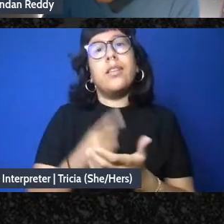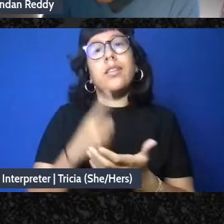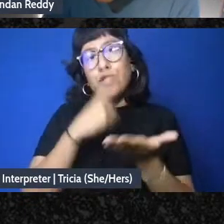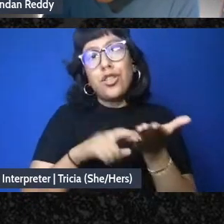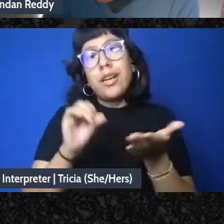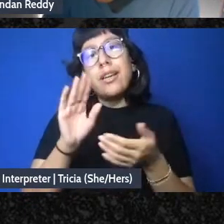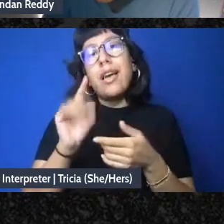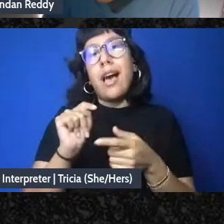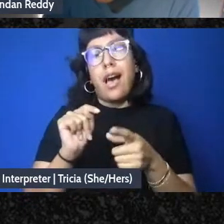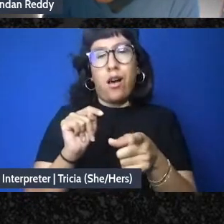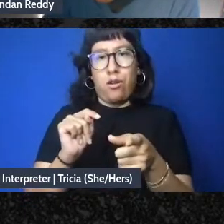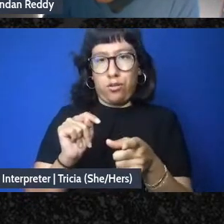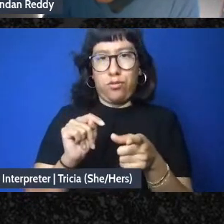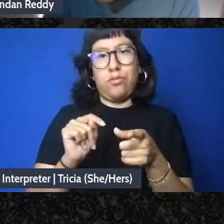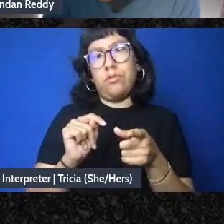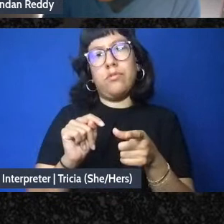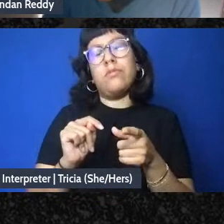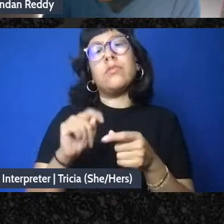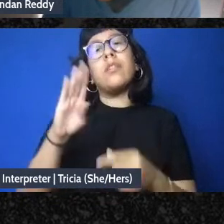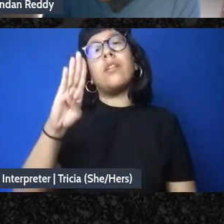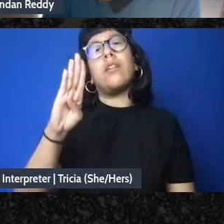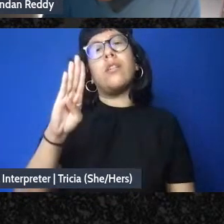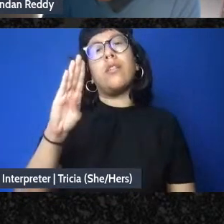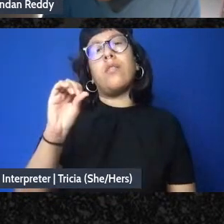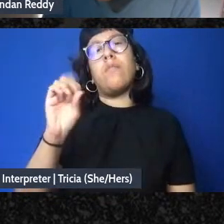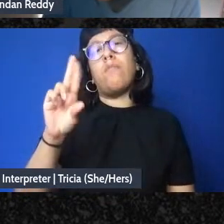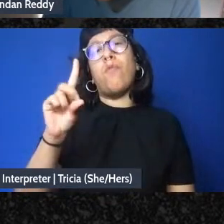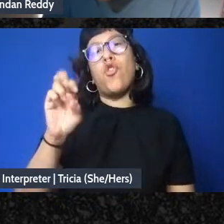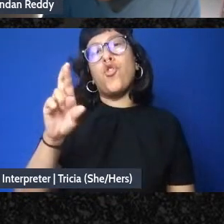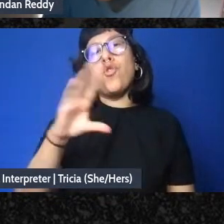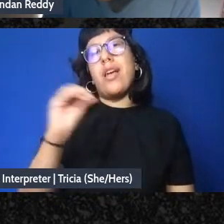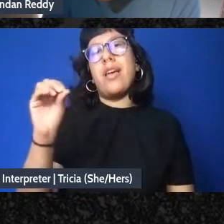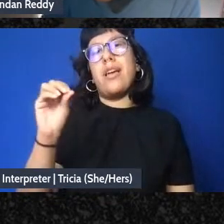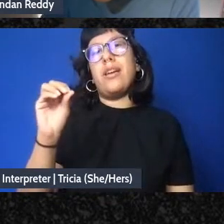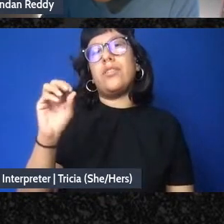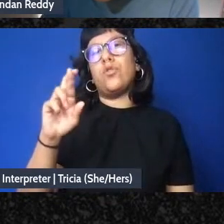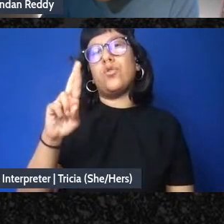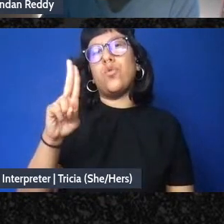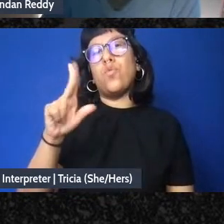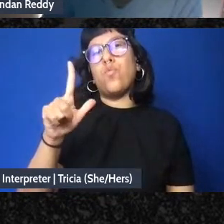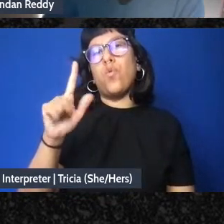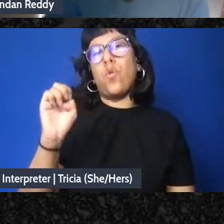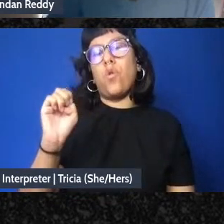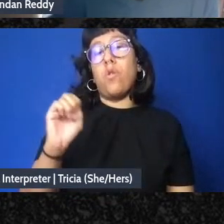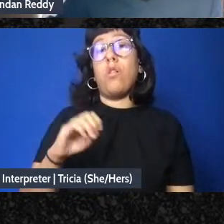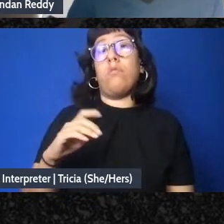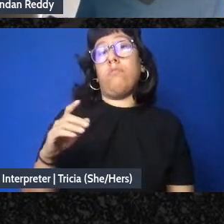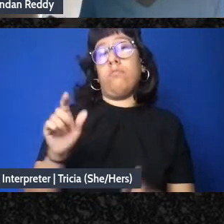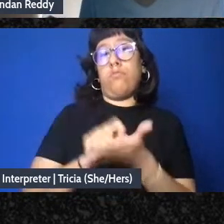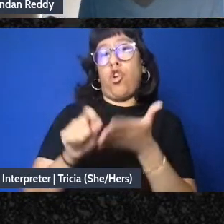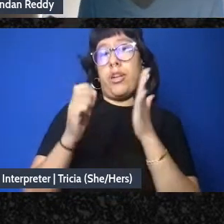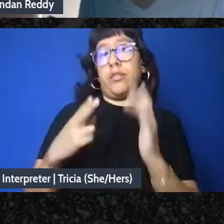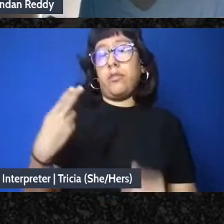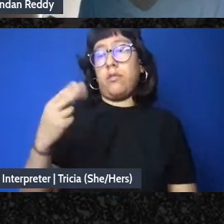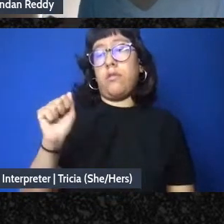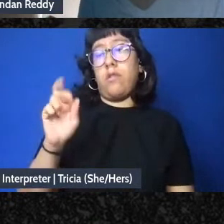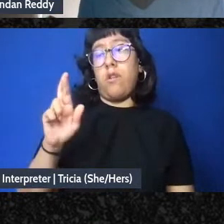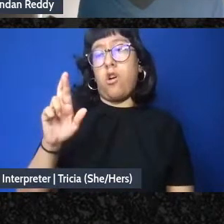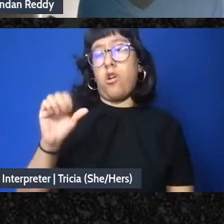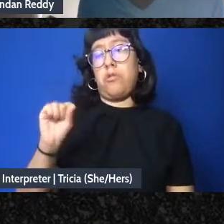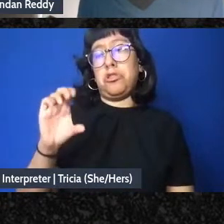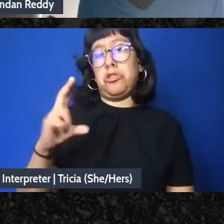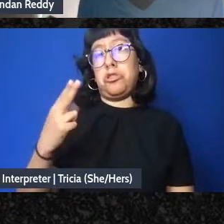Wallya's book Border and Rule Harsha and I were both mentored